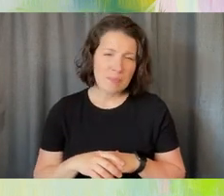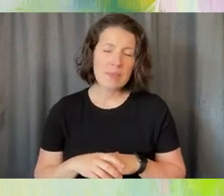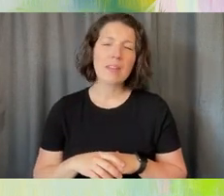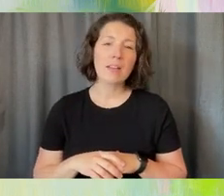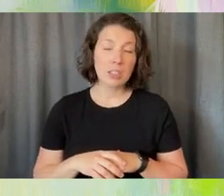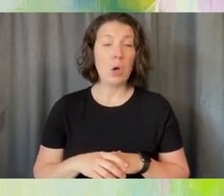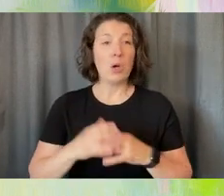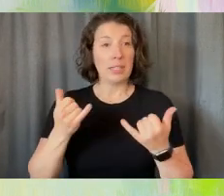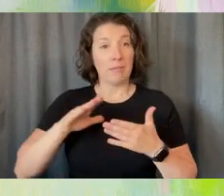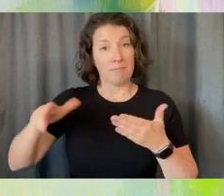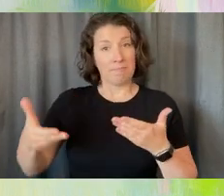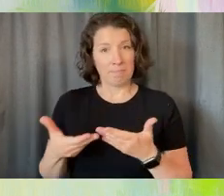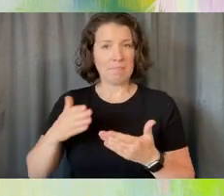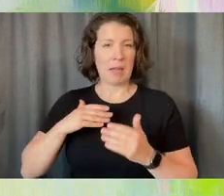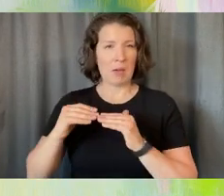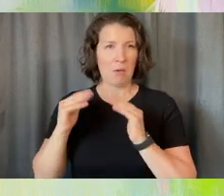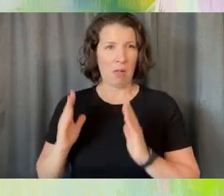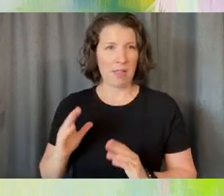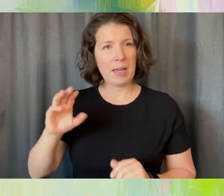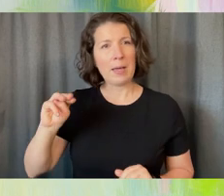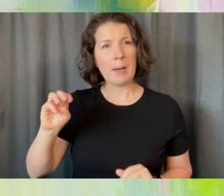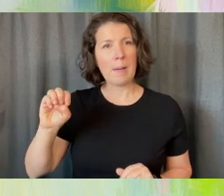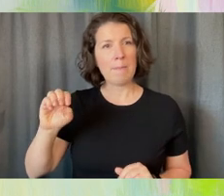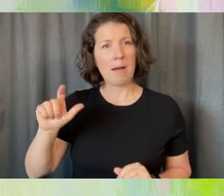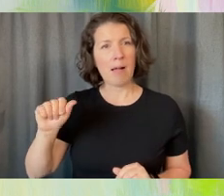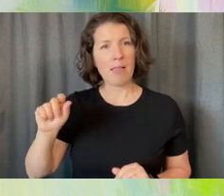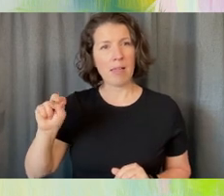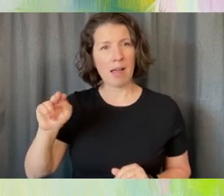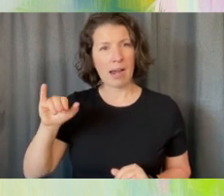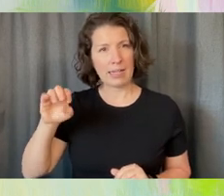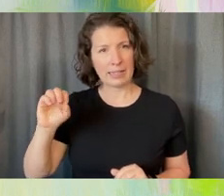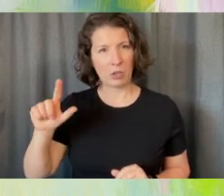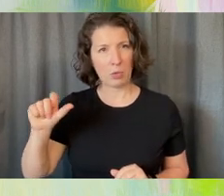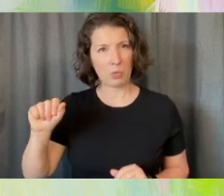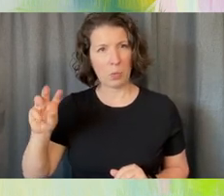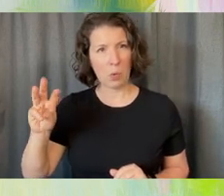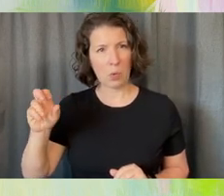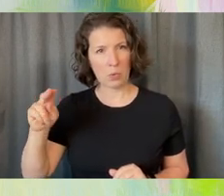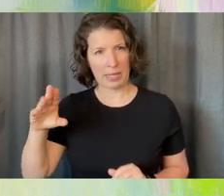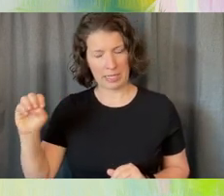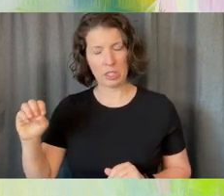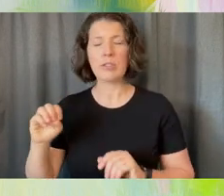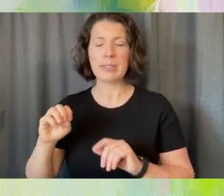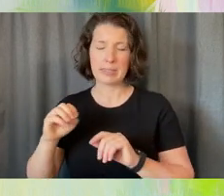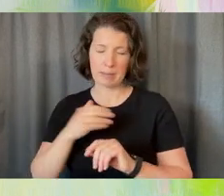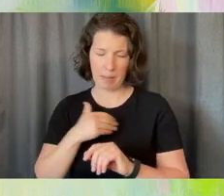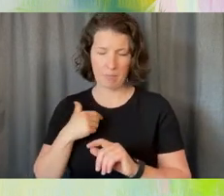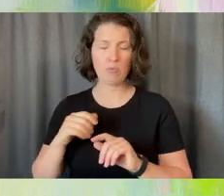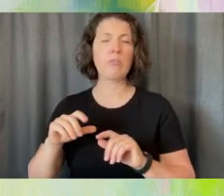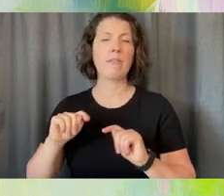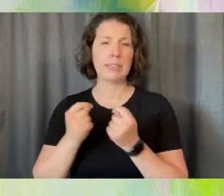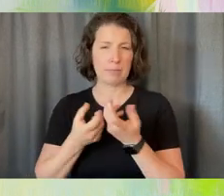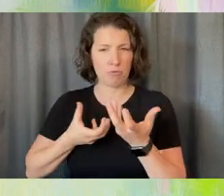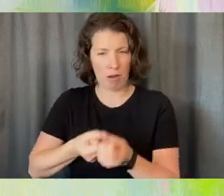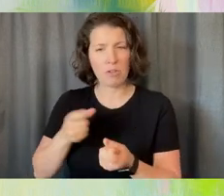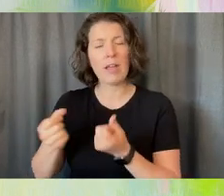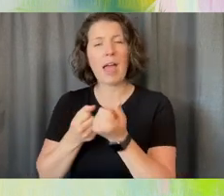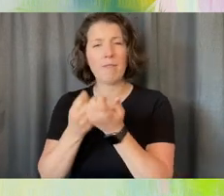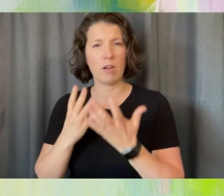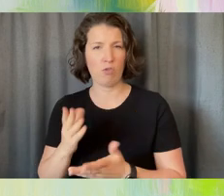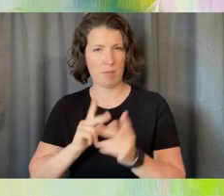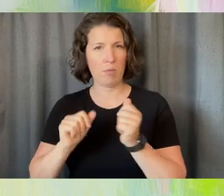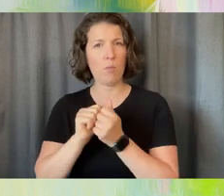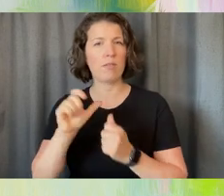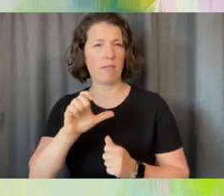colleague, Melanie Lawrence. Melanie's a member of Team Trust. She's an advocate for people with cystic fibrosis. She's a gifted